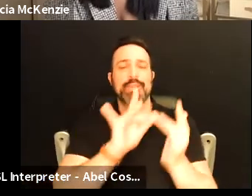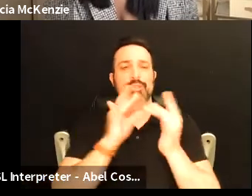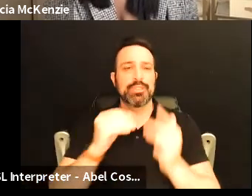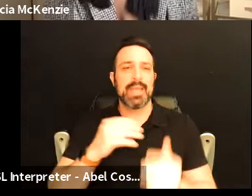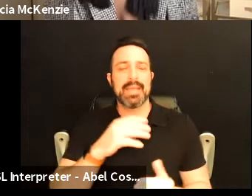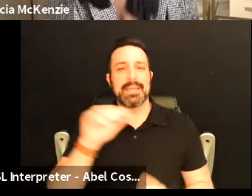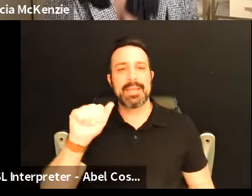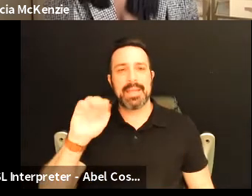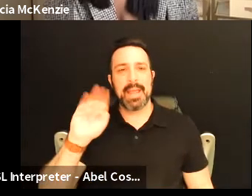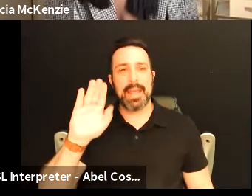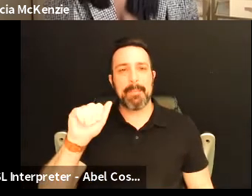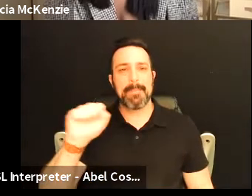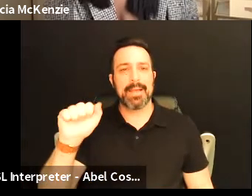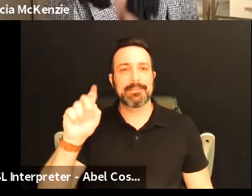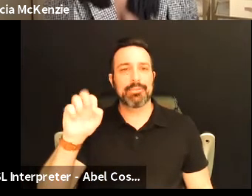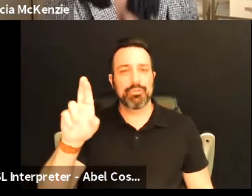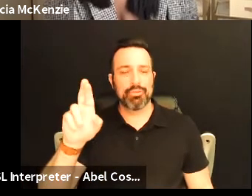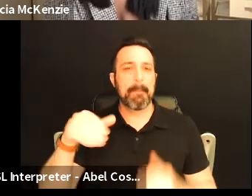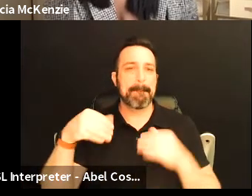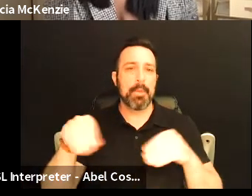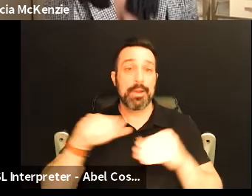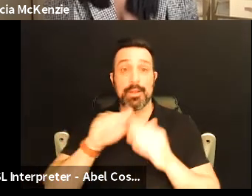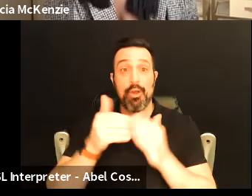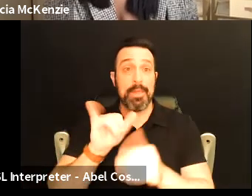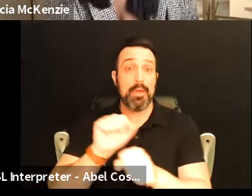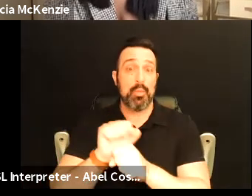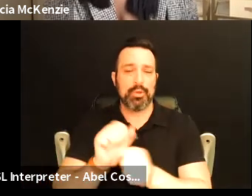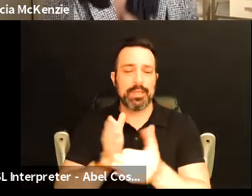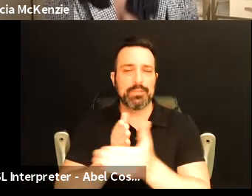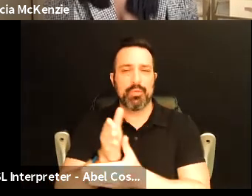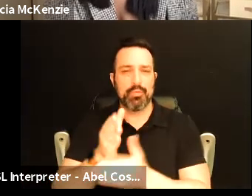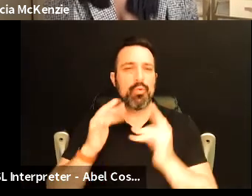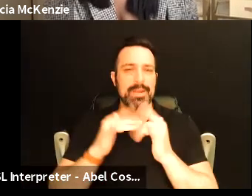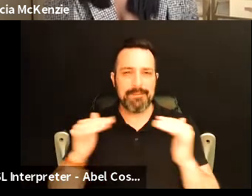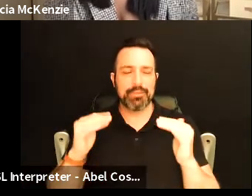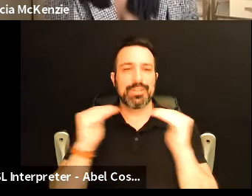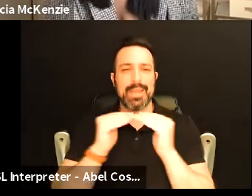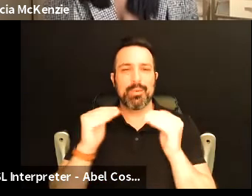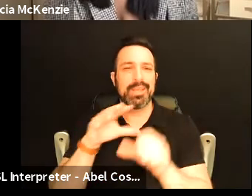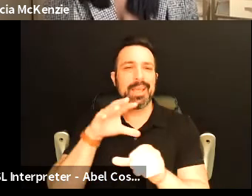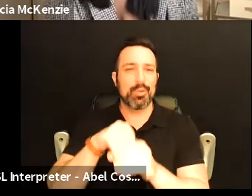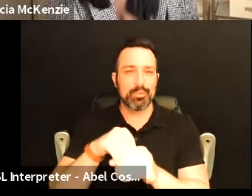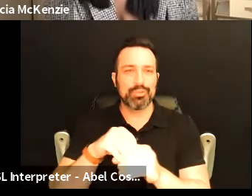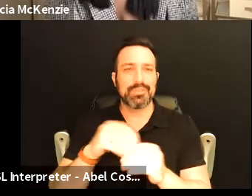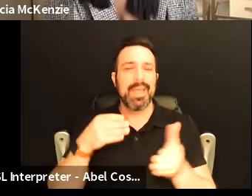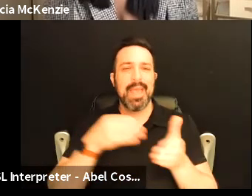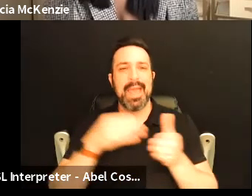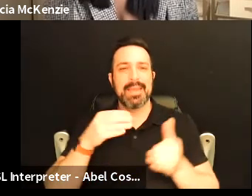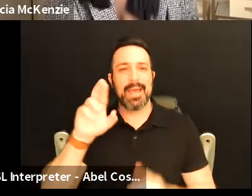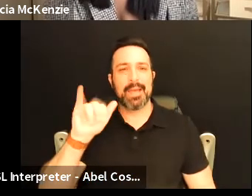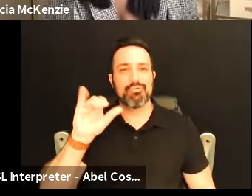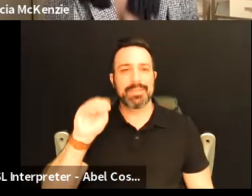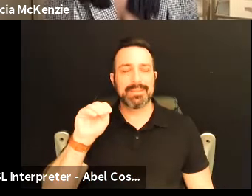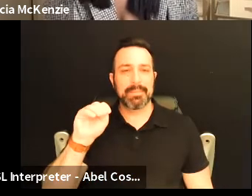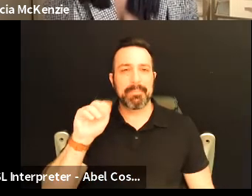marketing and all of the work that we do is through a diversity equity inclusion and an anti-racism lens with